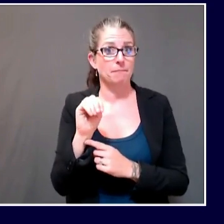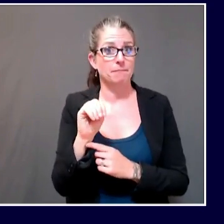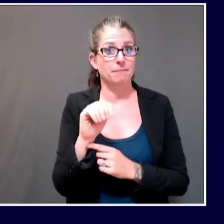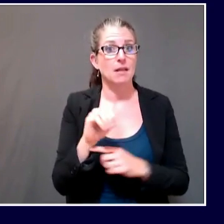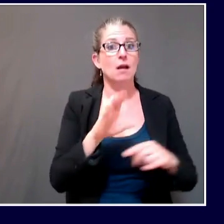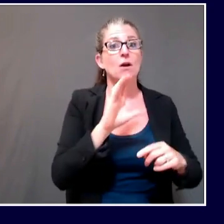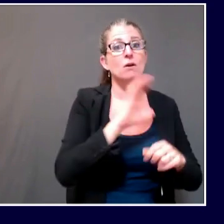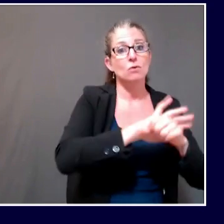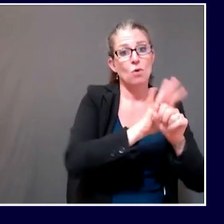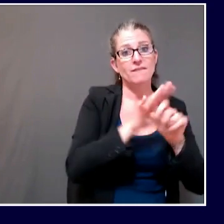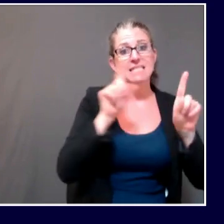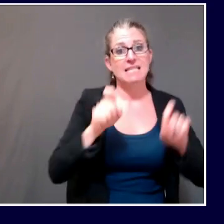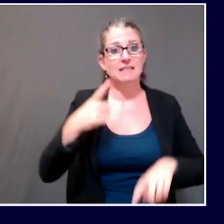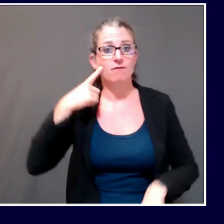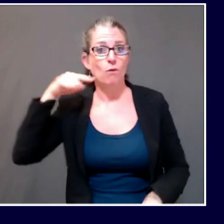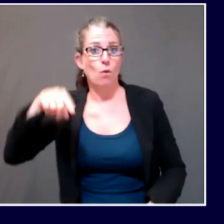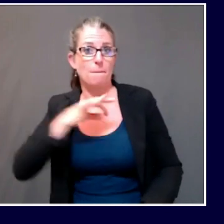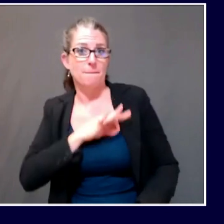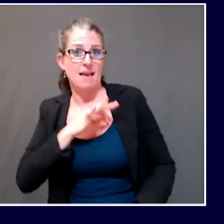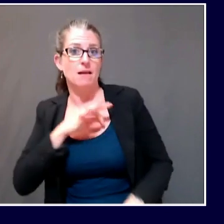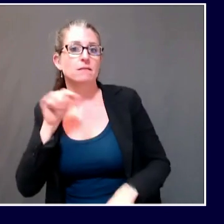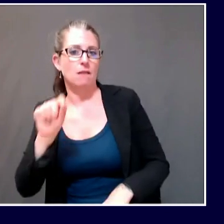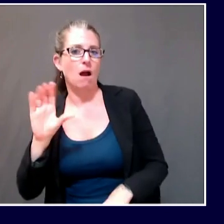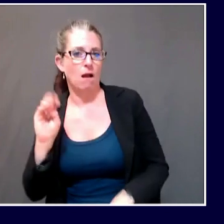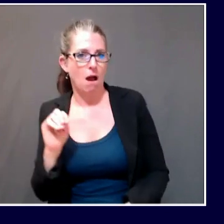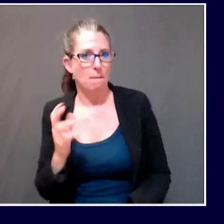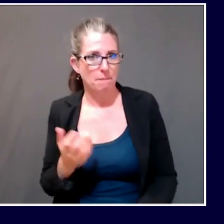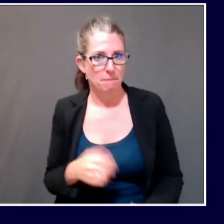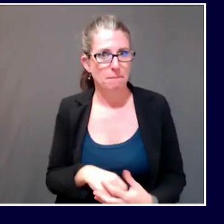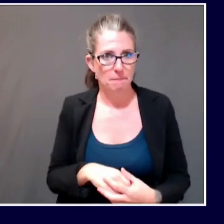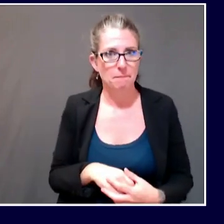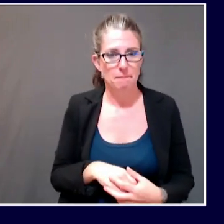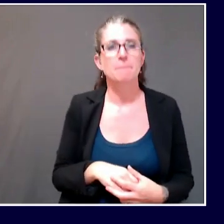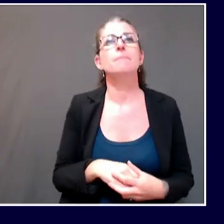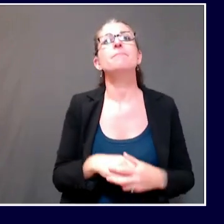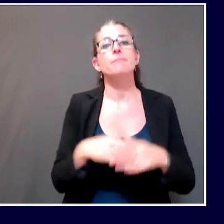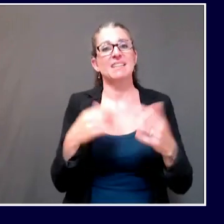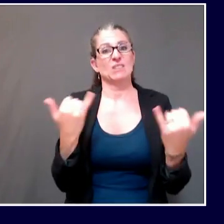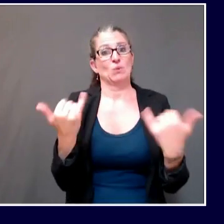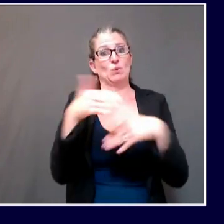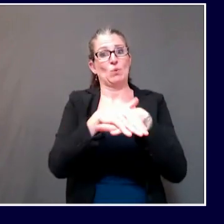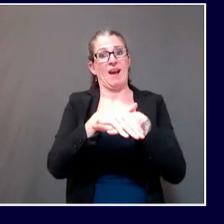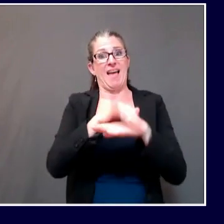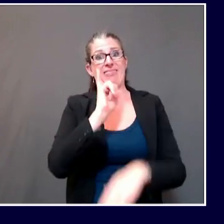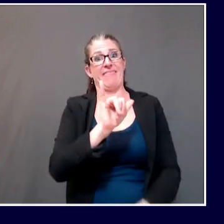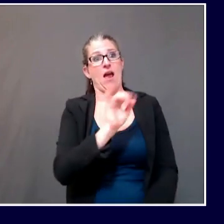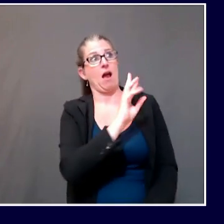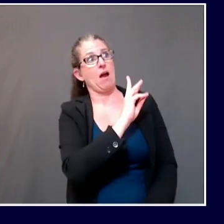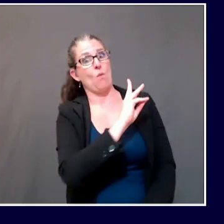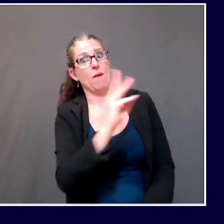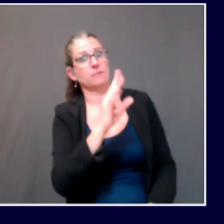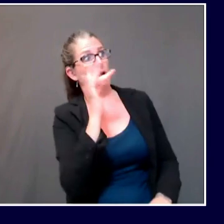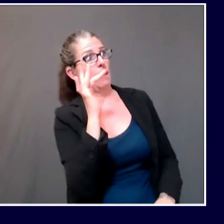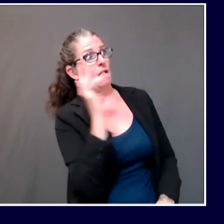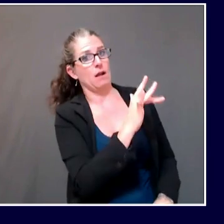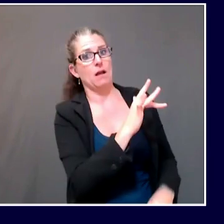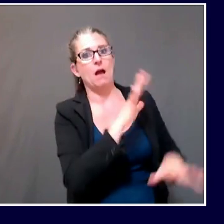similar hours in September. This will be our first Swab & Send site in York County. We urge people to make reservations soon.